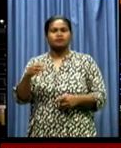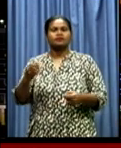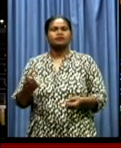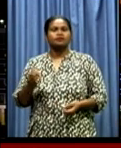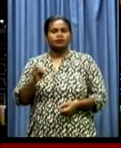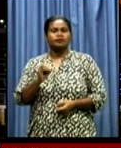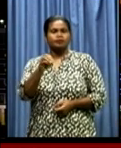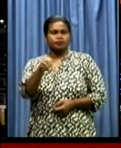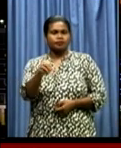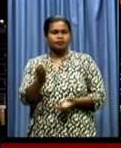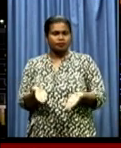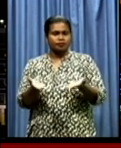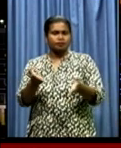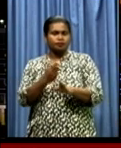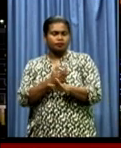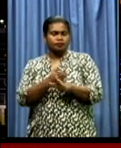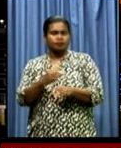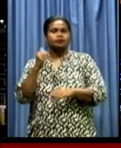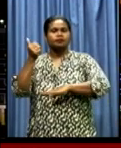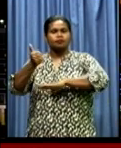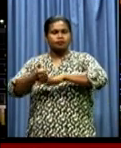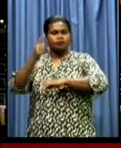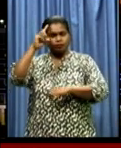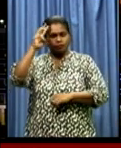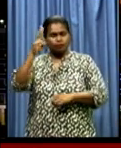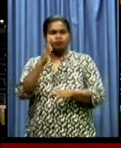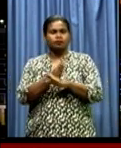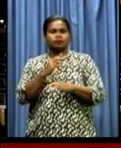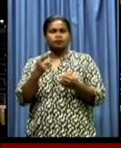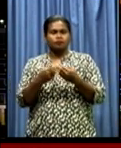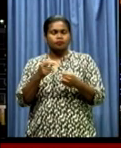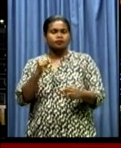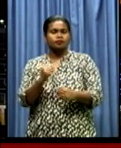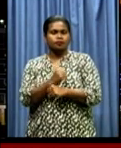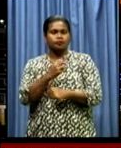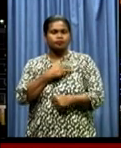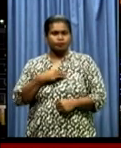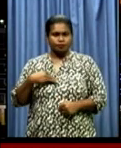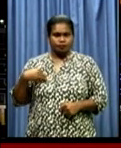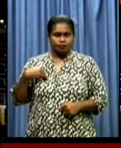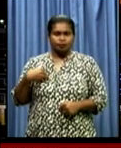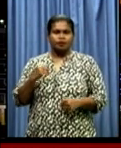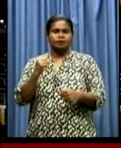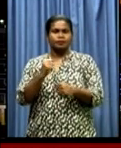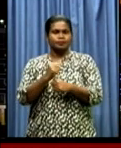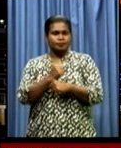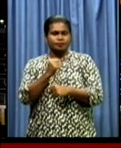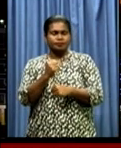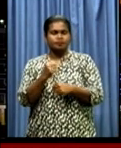Minister Maripa tasked the acting Prime Minister to work with the Mining Minister, John Sentuka, and the Mining State